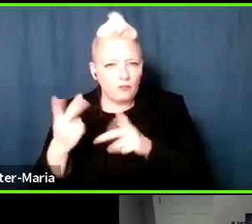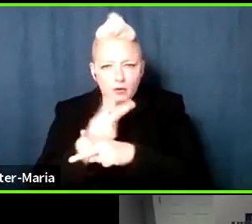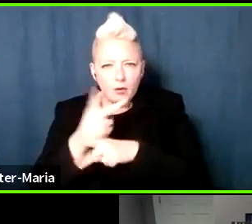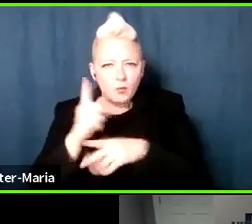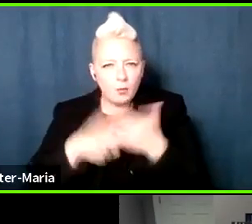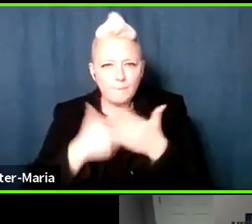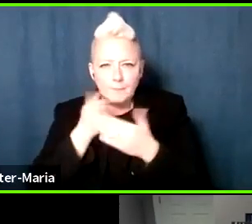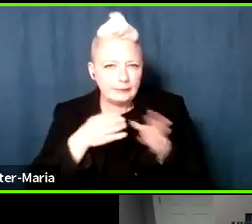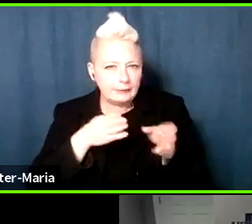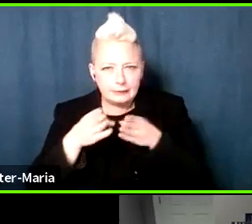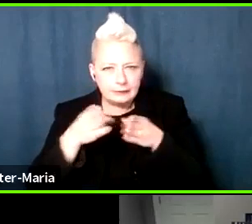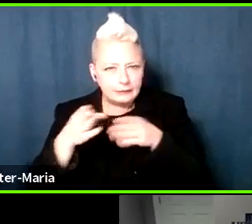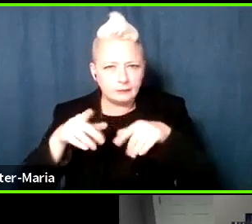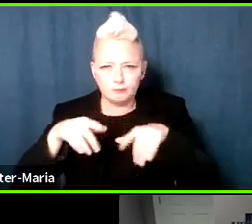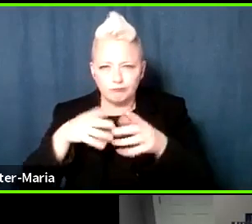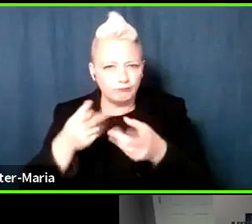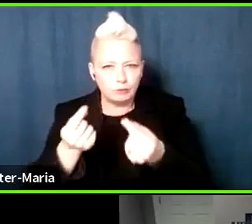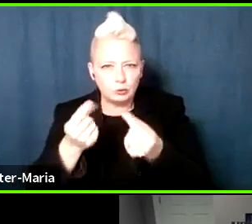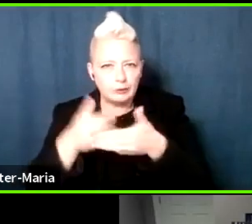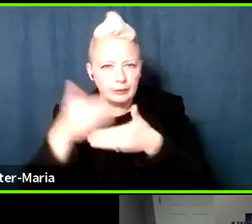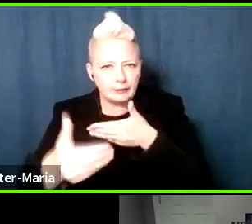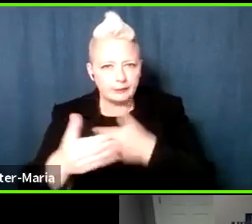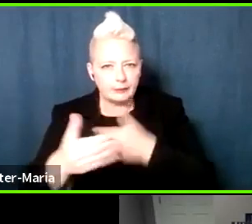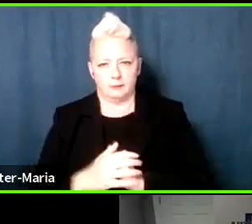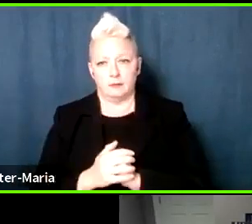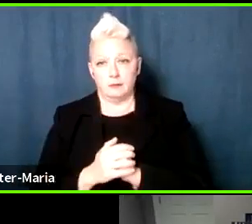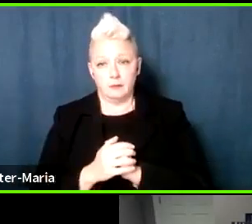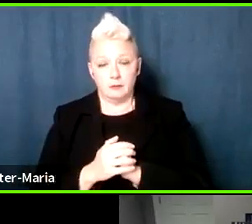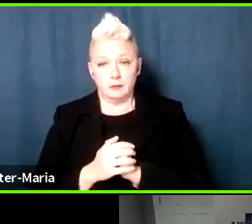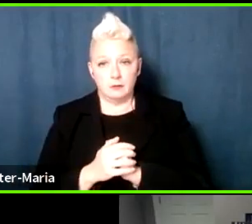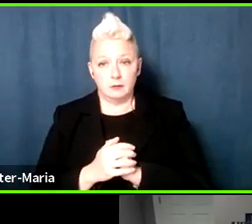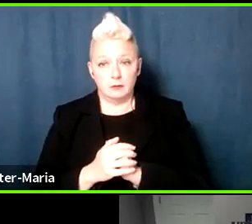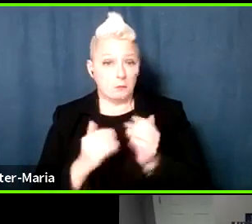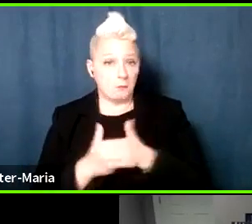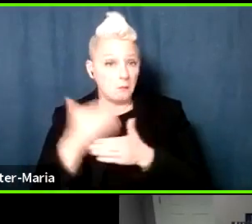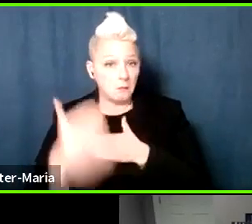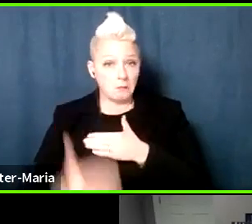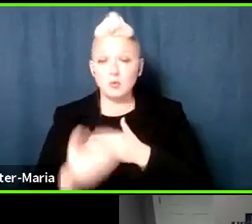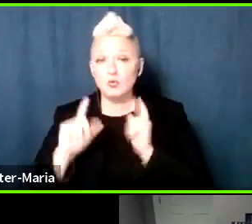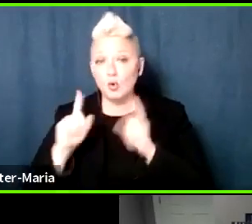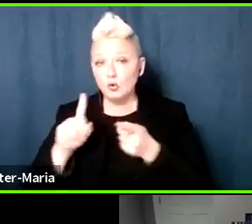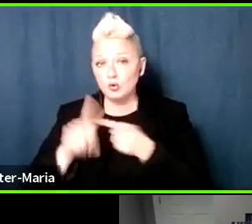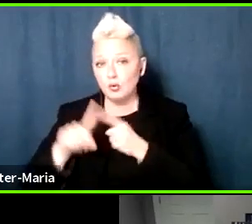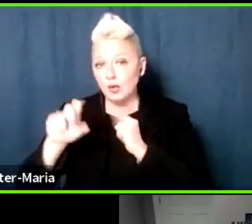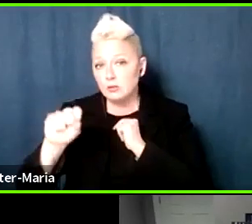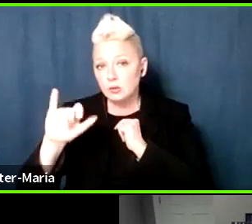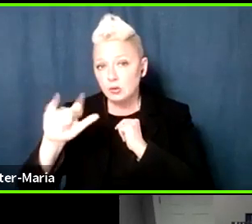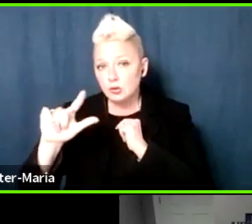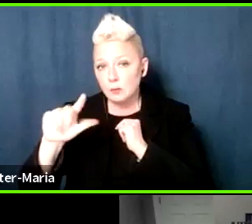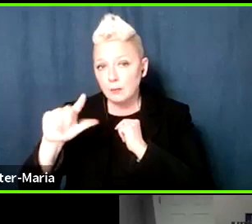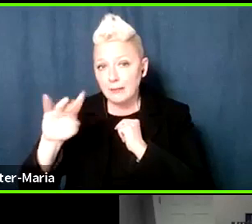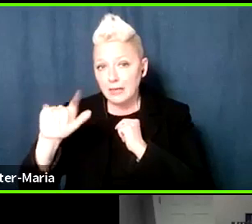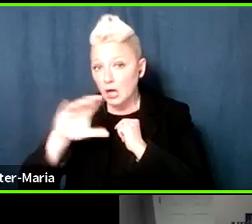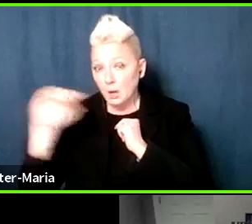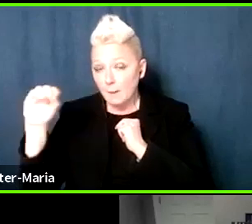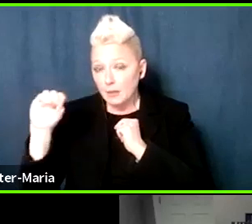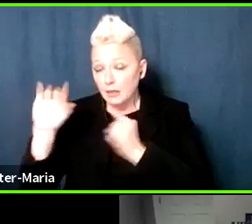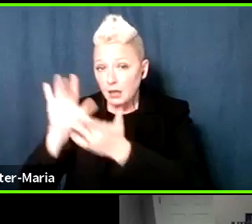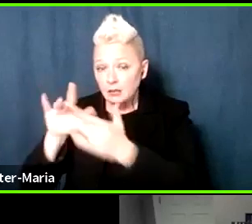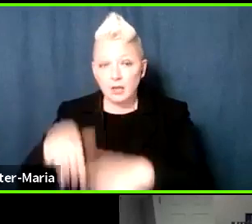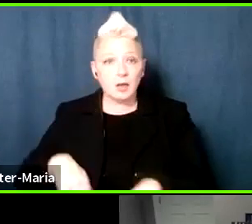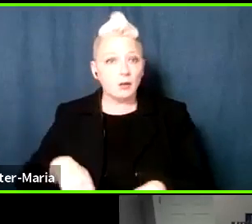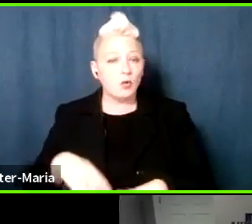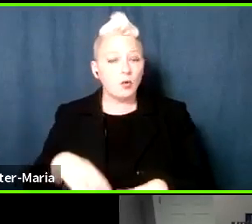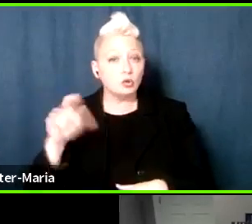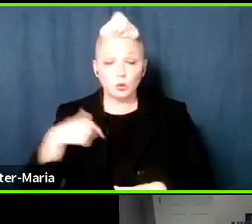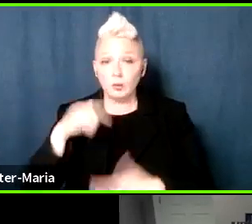what the best next step is, is the best next step to go to, to the social media company. Is it to go to the principal? Is